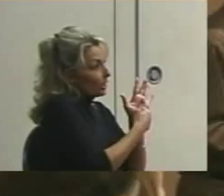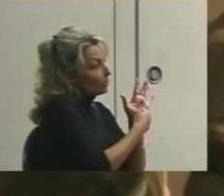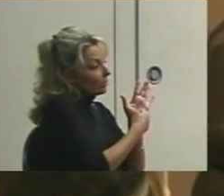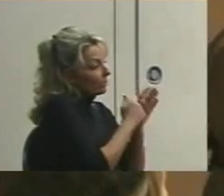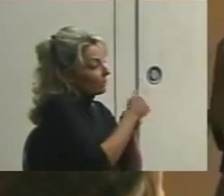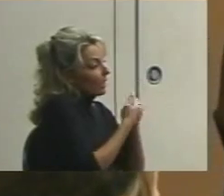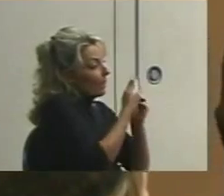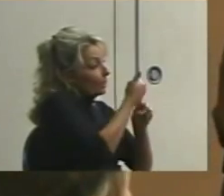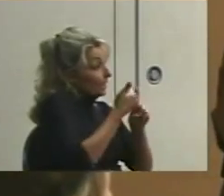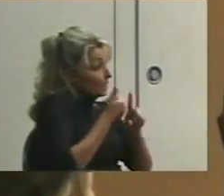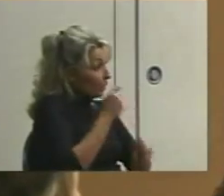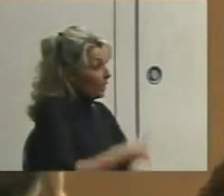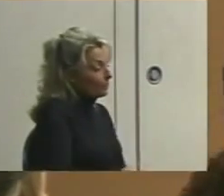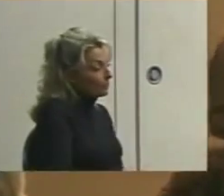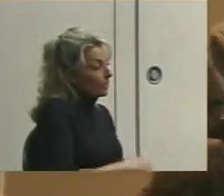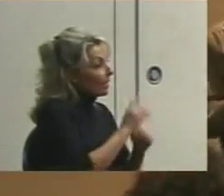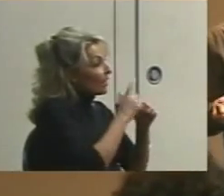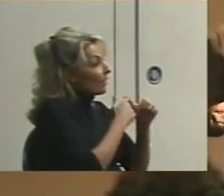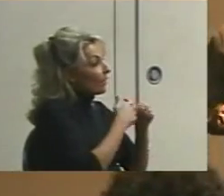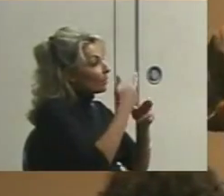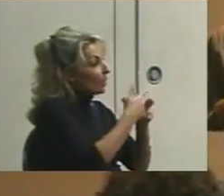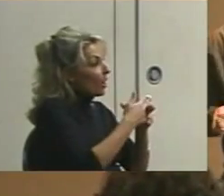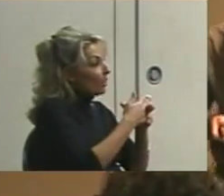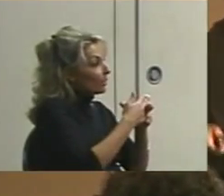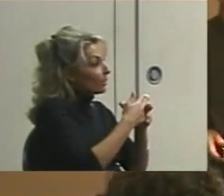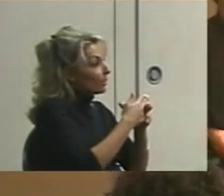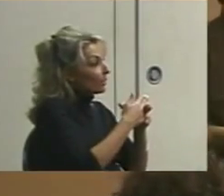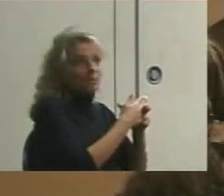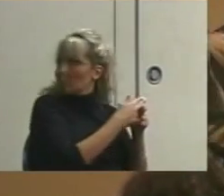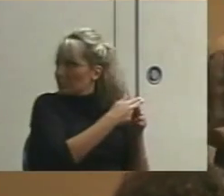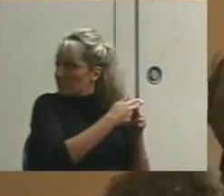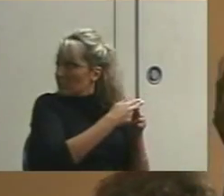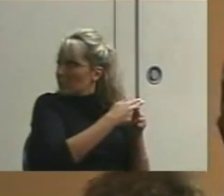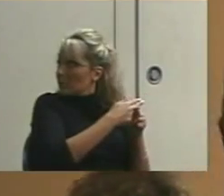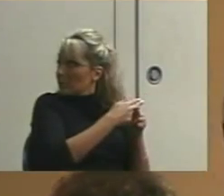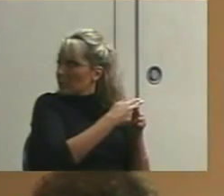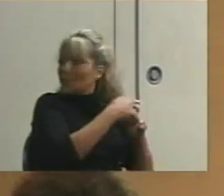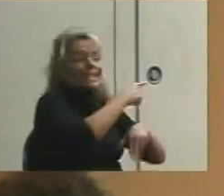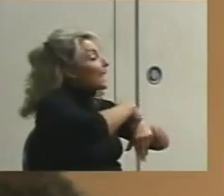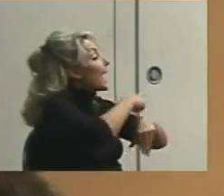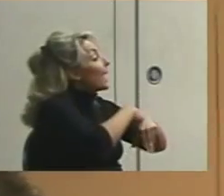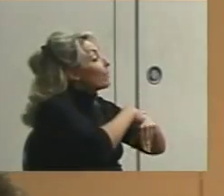on each one. The first one's called tally, or frequency.